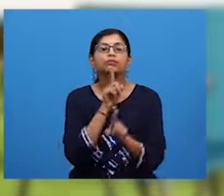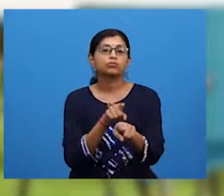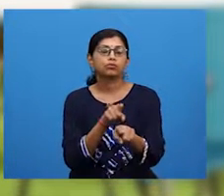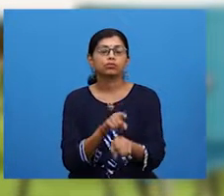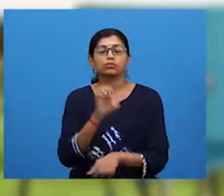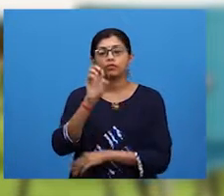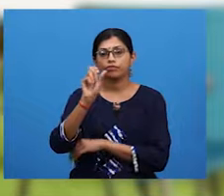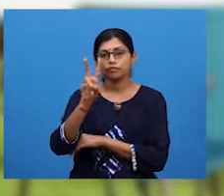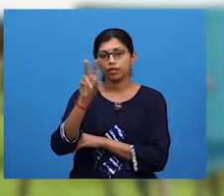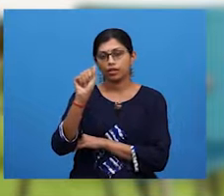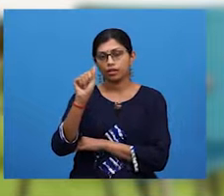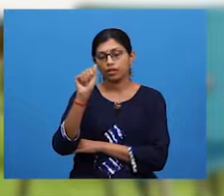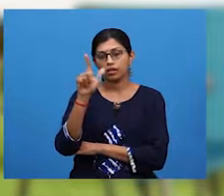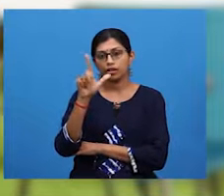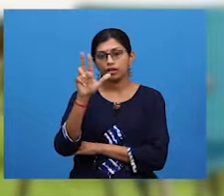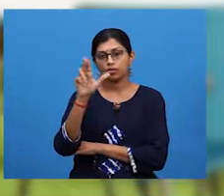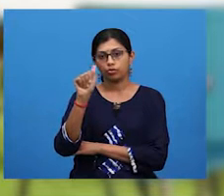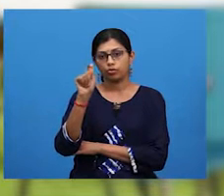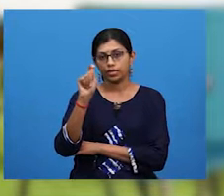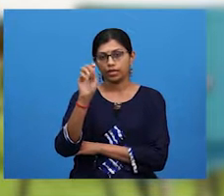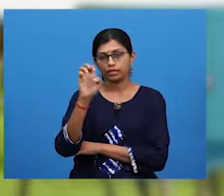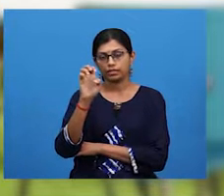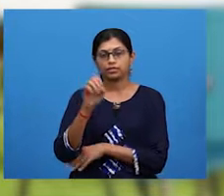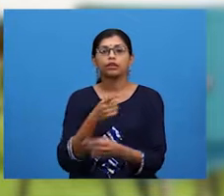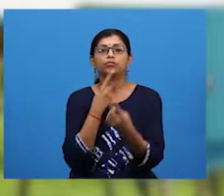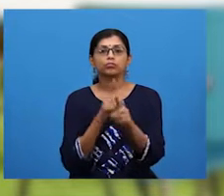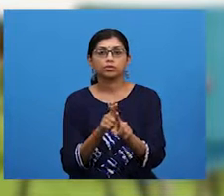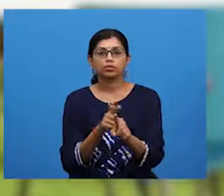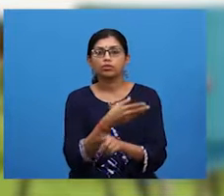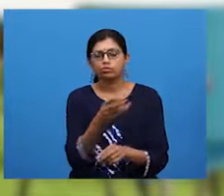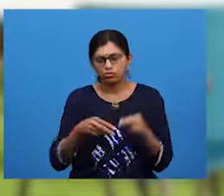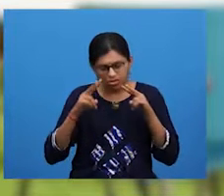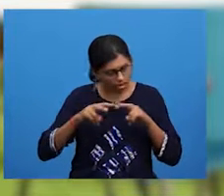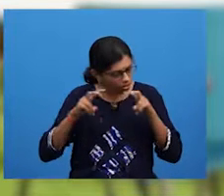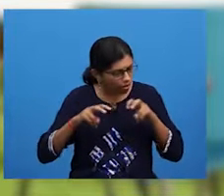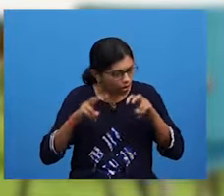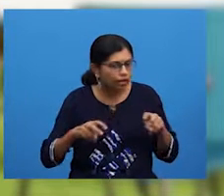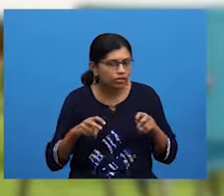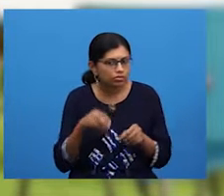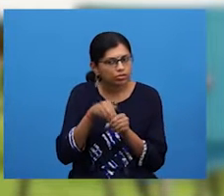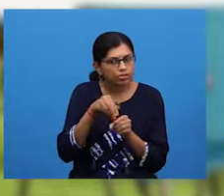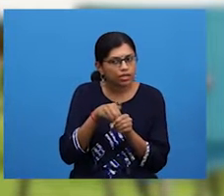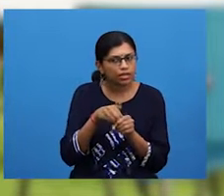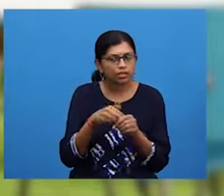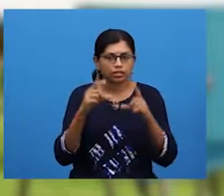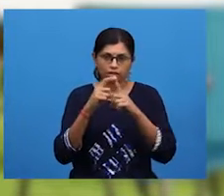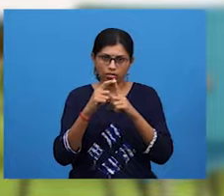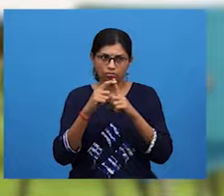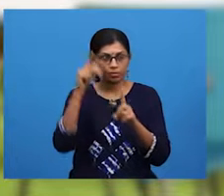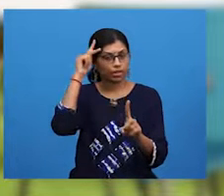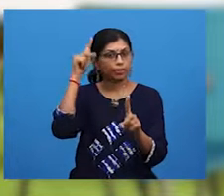This essay analyses the elements of the text such as the purpose,